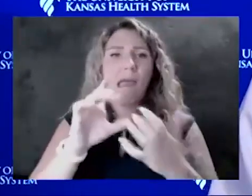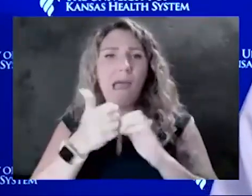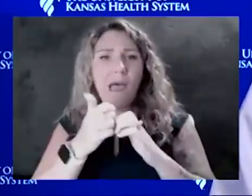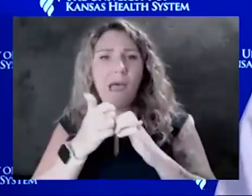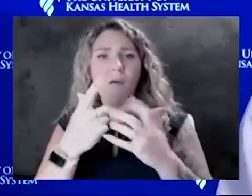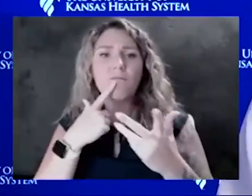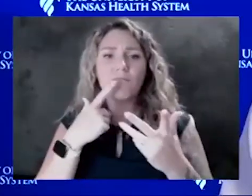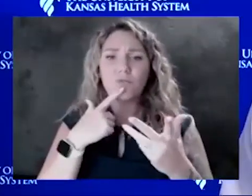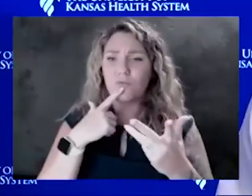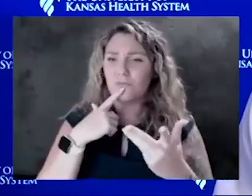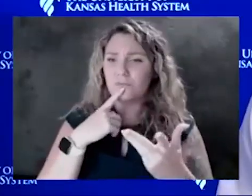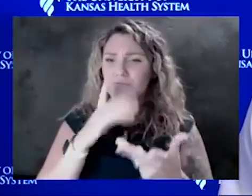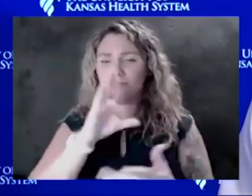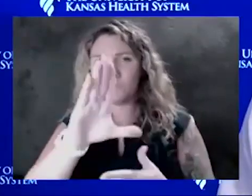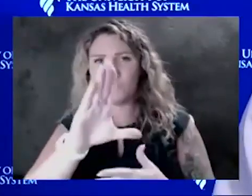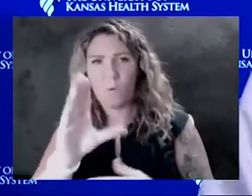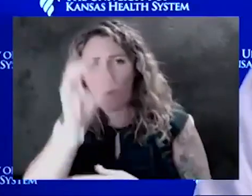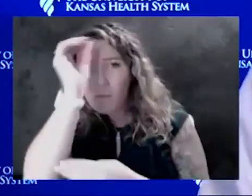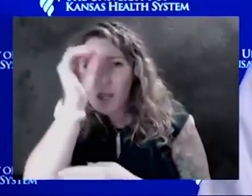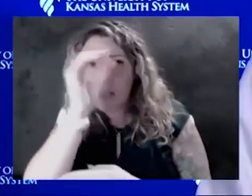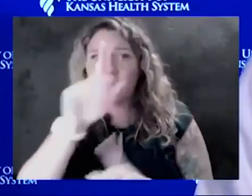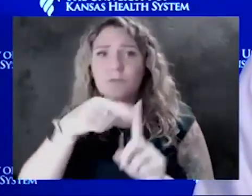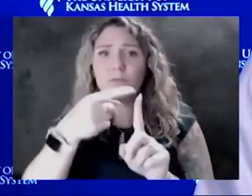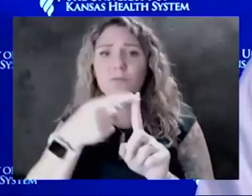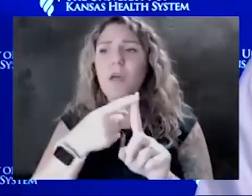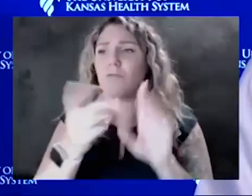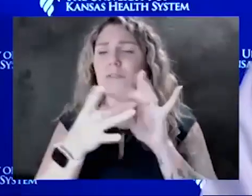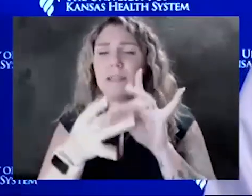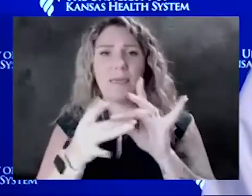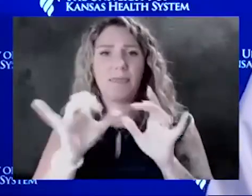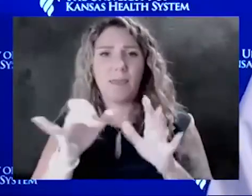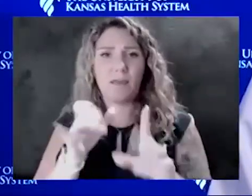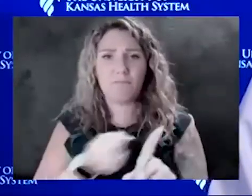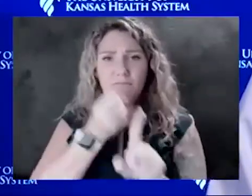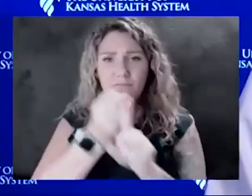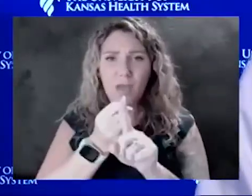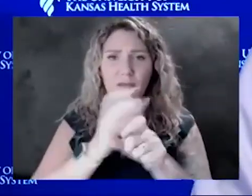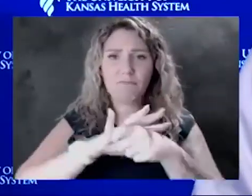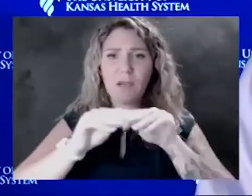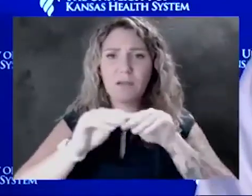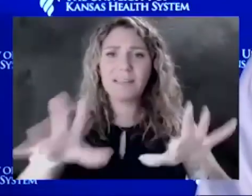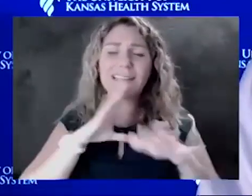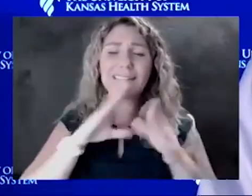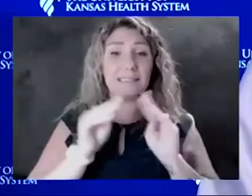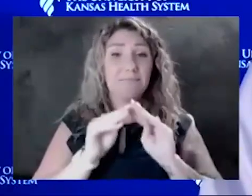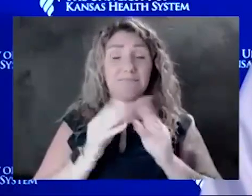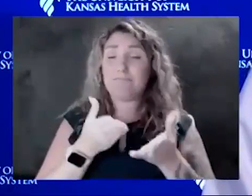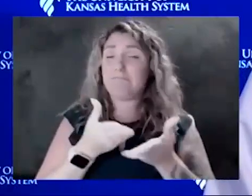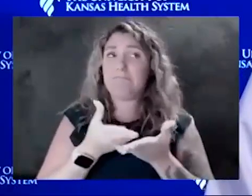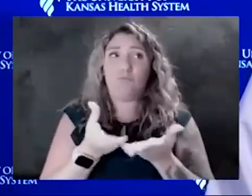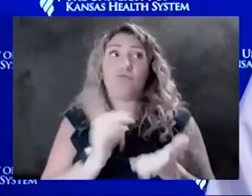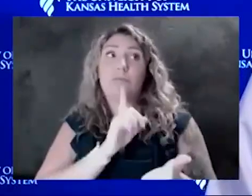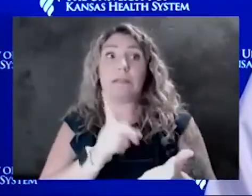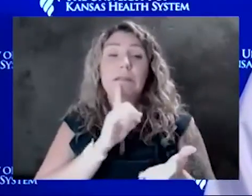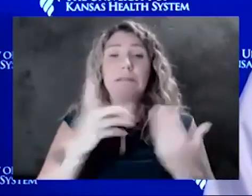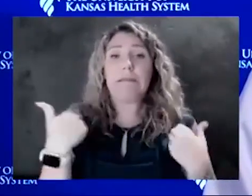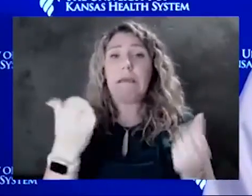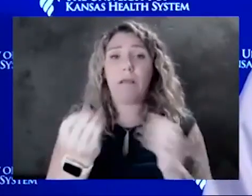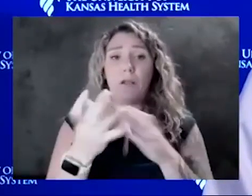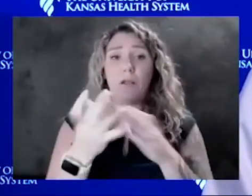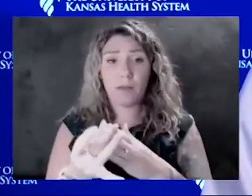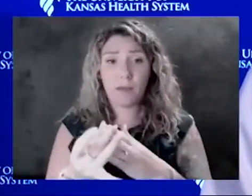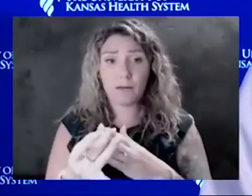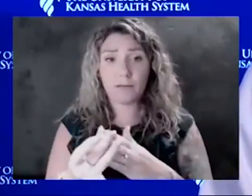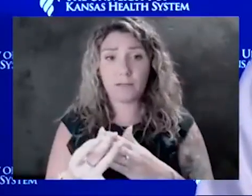opinions about the pandemic itself. Is it the pure medical and public health guidance? That seems to be what draws more